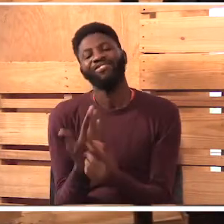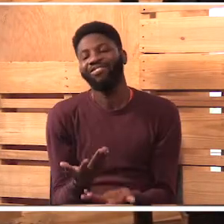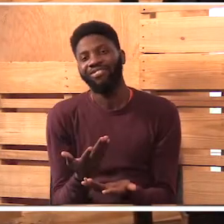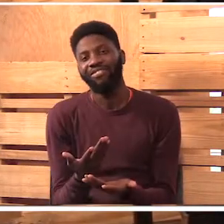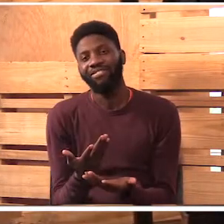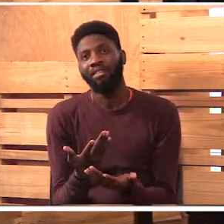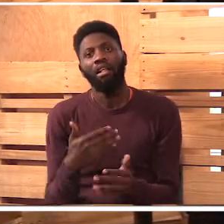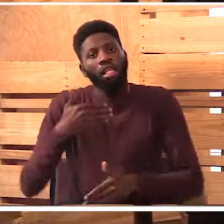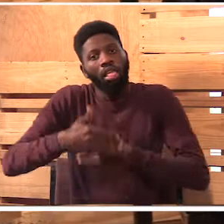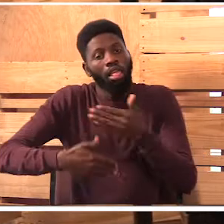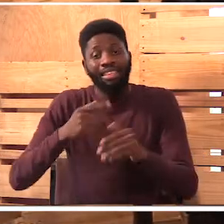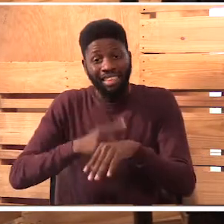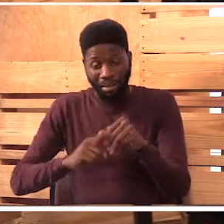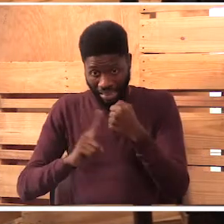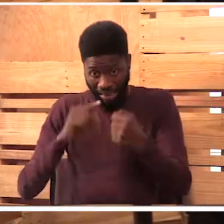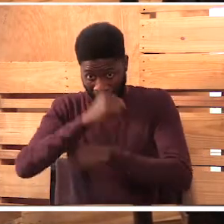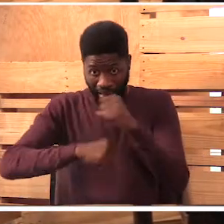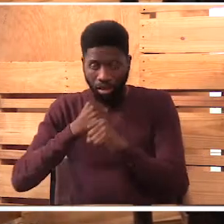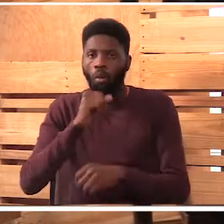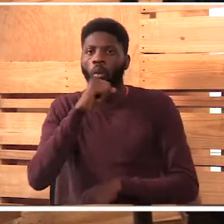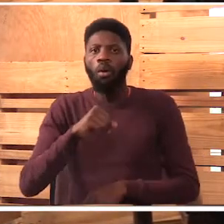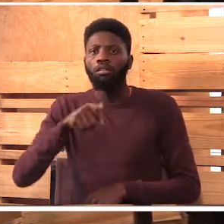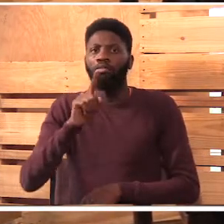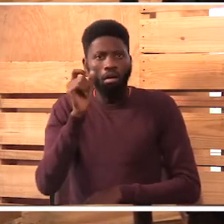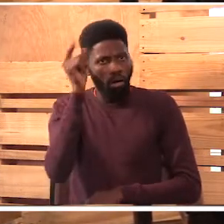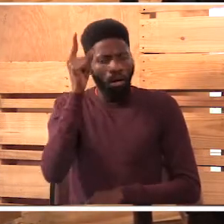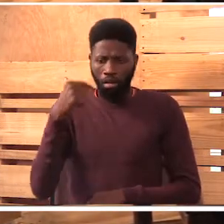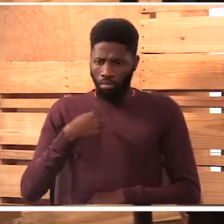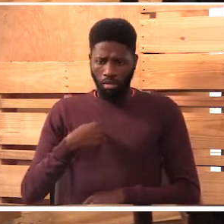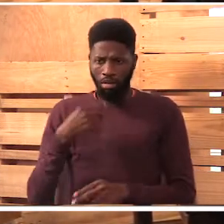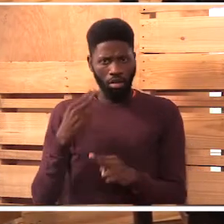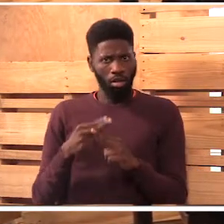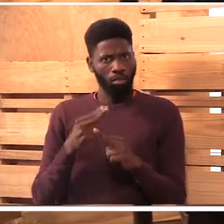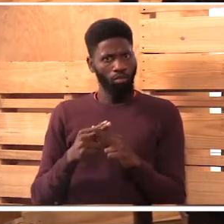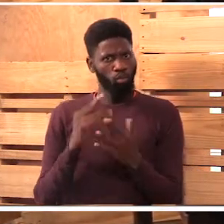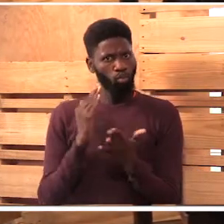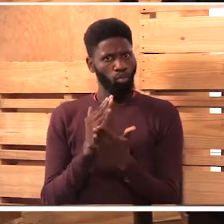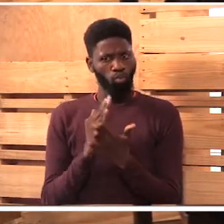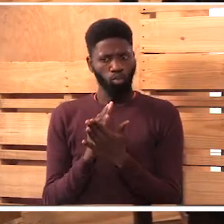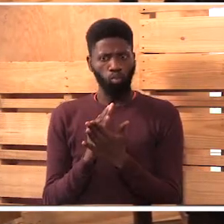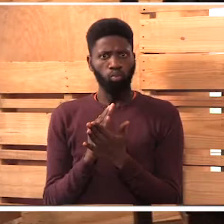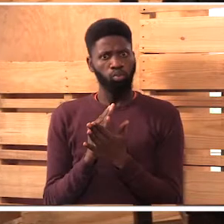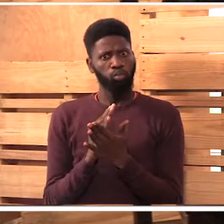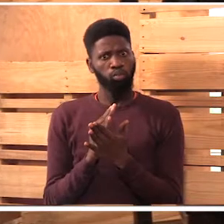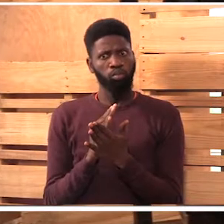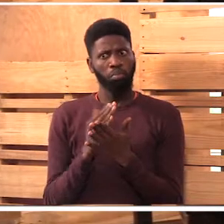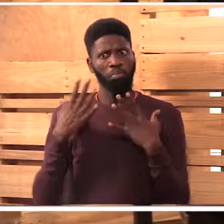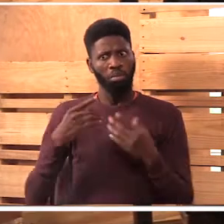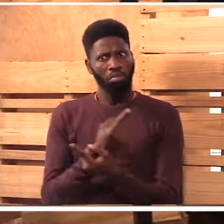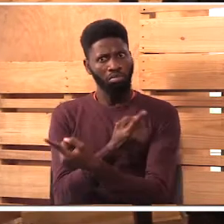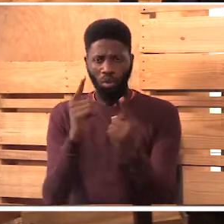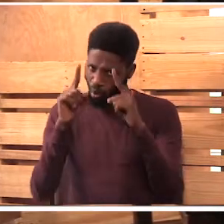Until when she was six years, that's when she knew she's not the other name people were calling her.